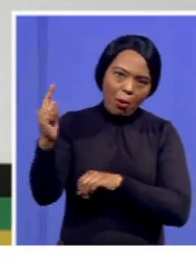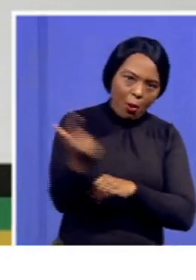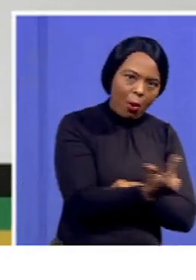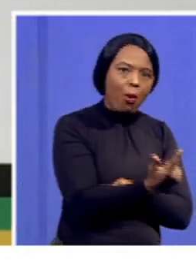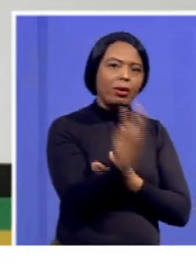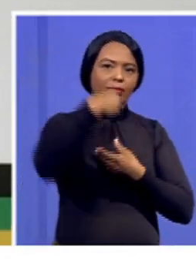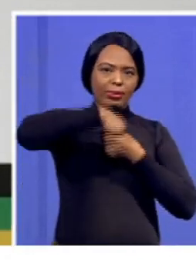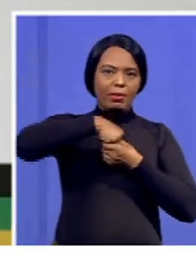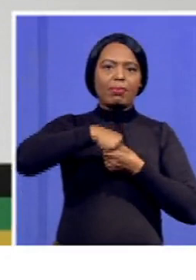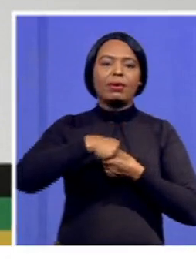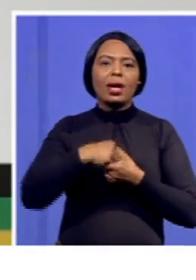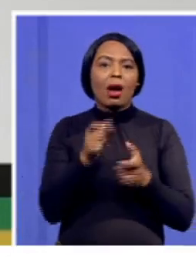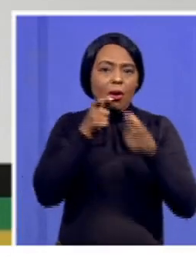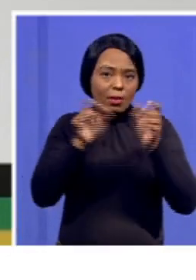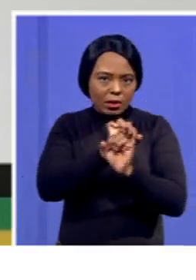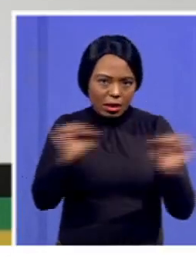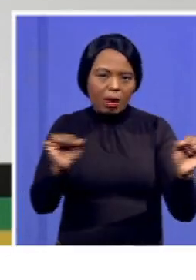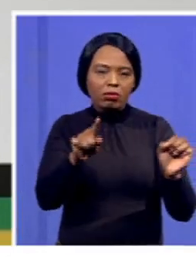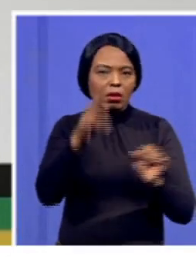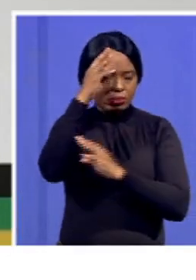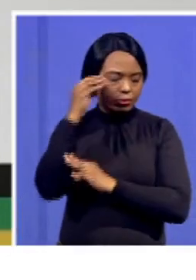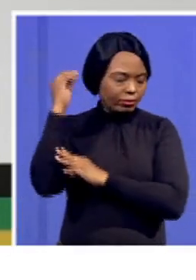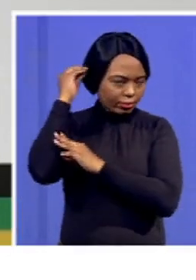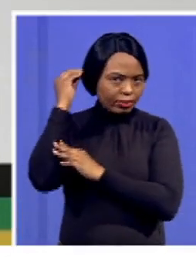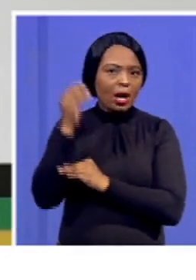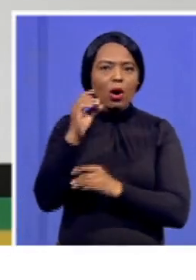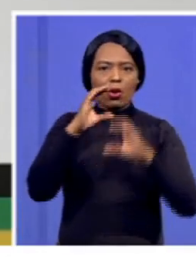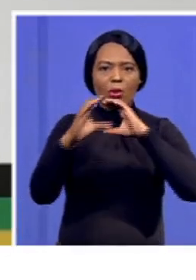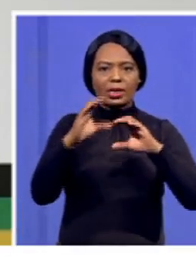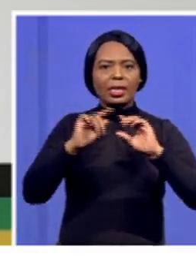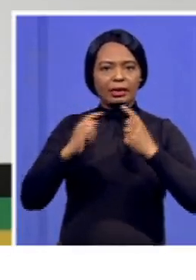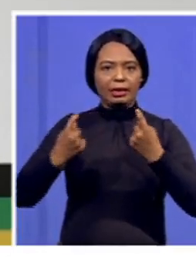details where you submit will be provided by the communication team. Thank you very much.